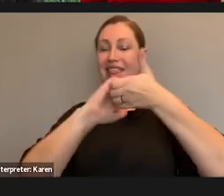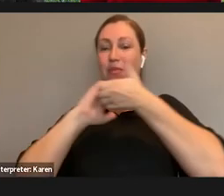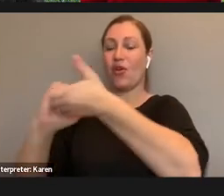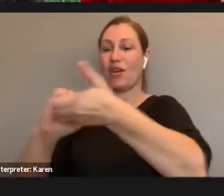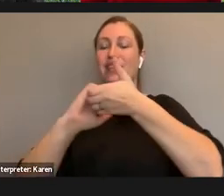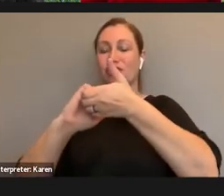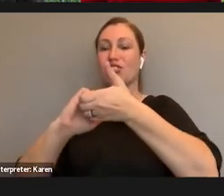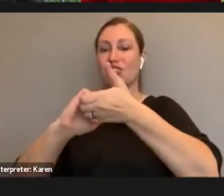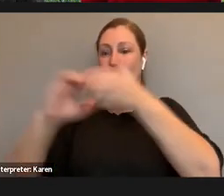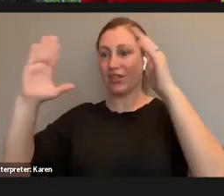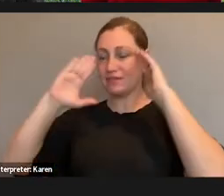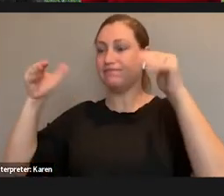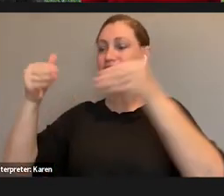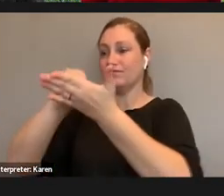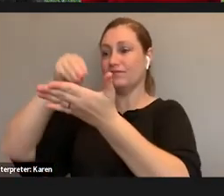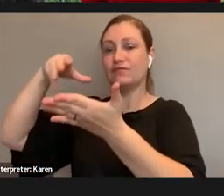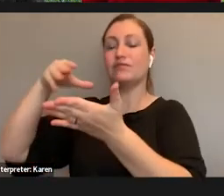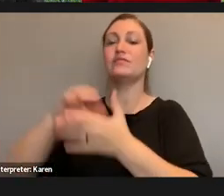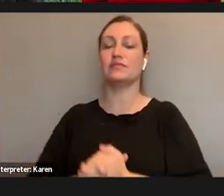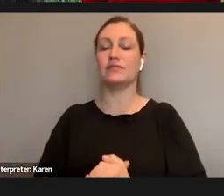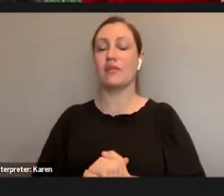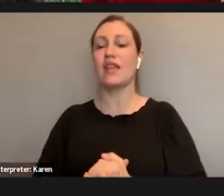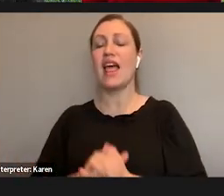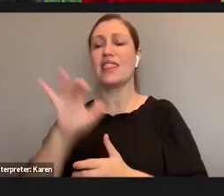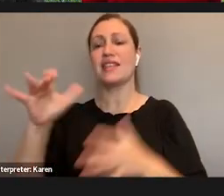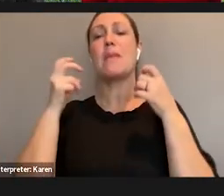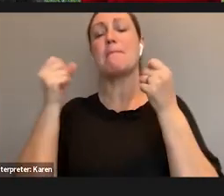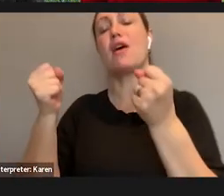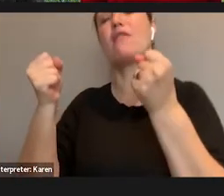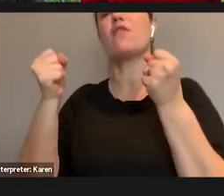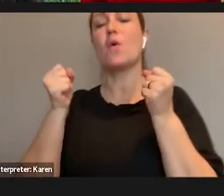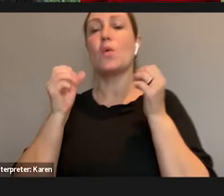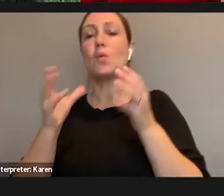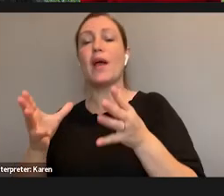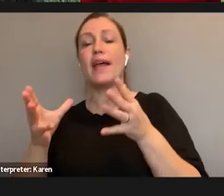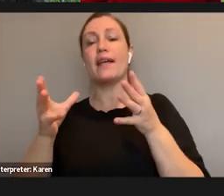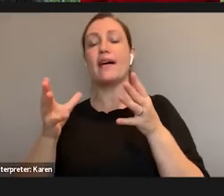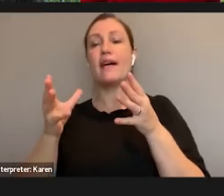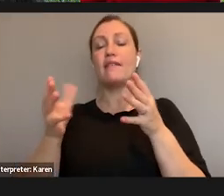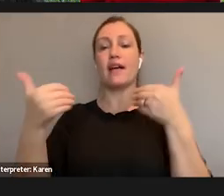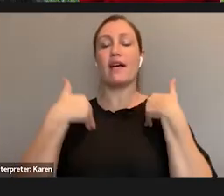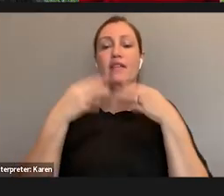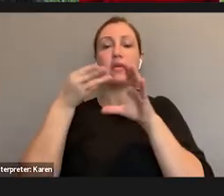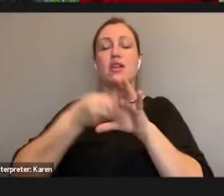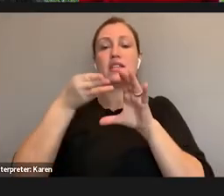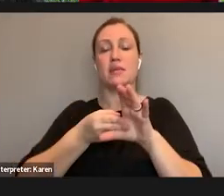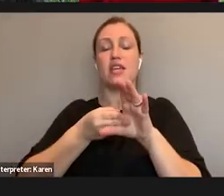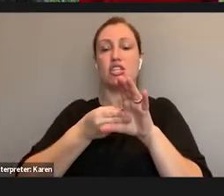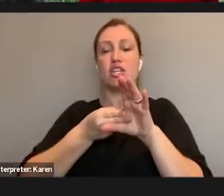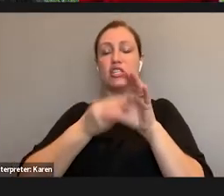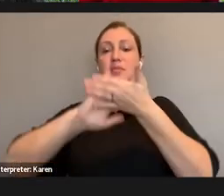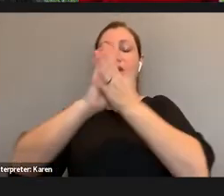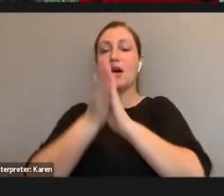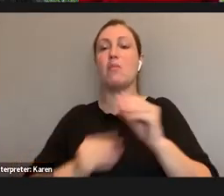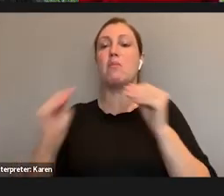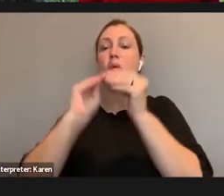Collaboration can be a powerful method of breaking down barriers to participation. When you